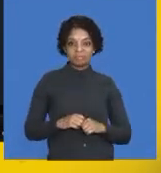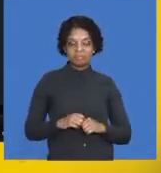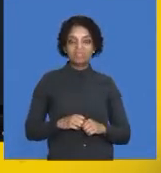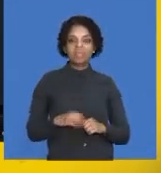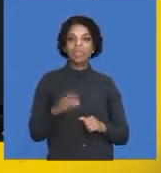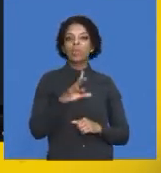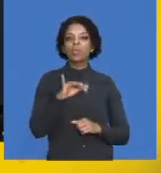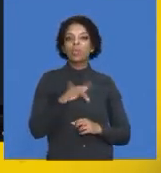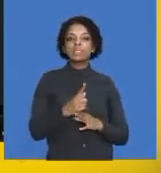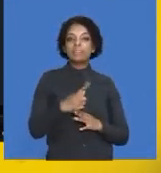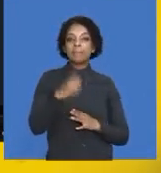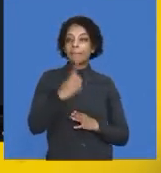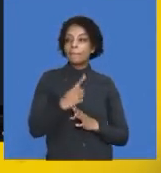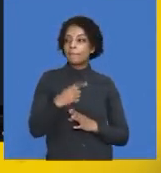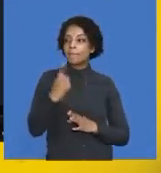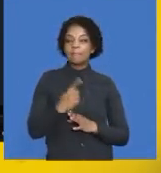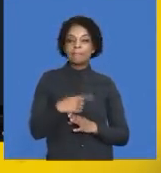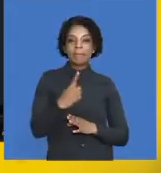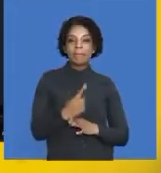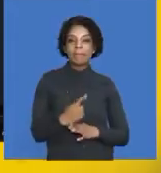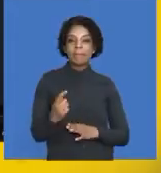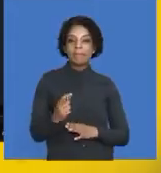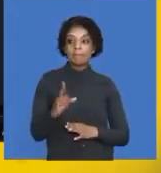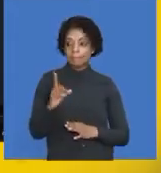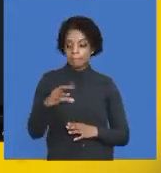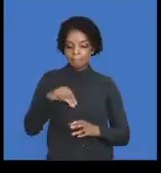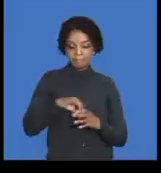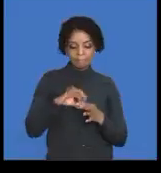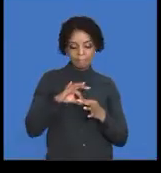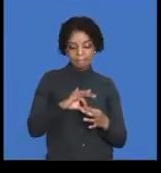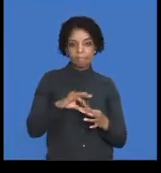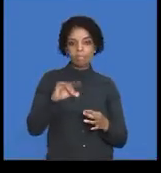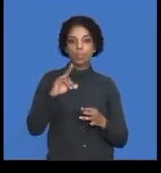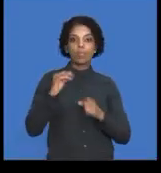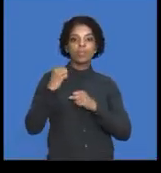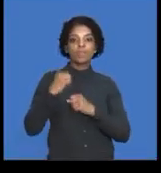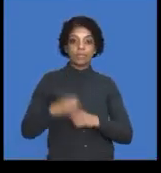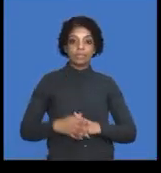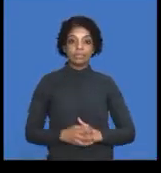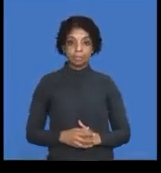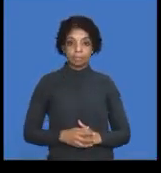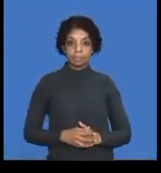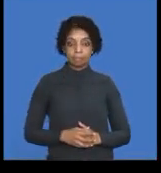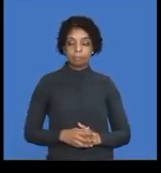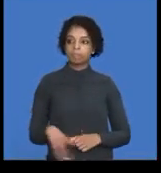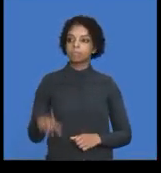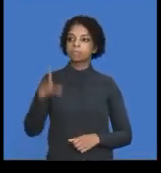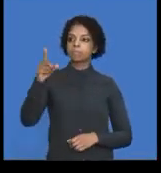relate to the factory. Okay. We are told here that